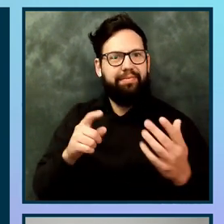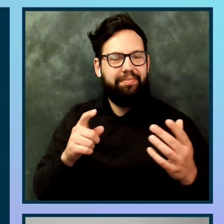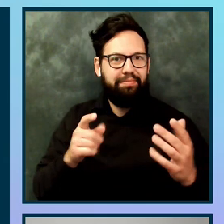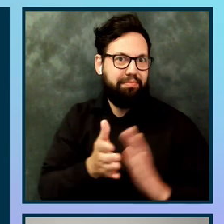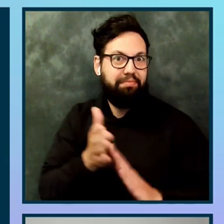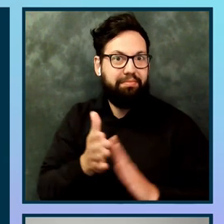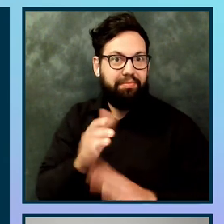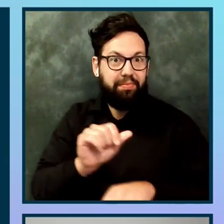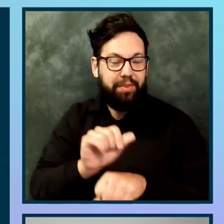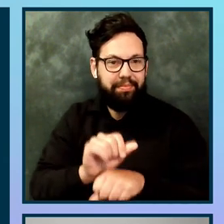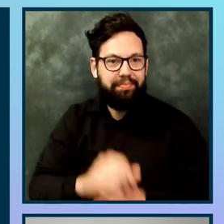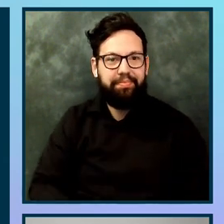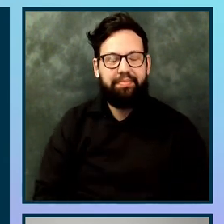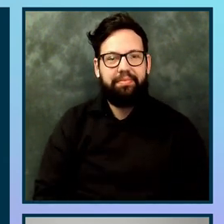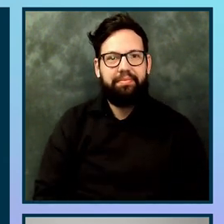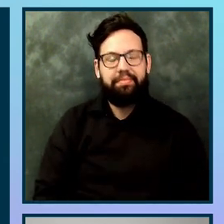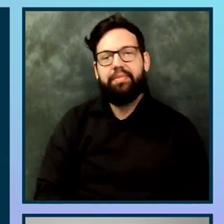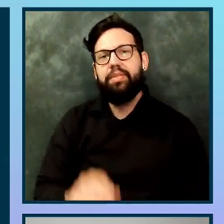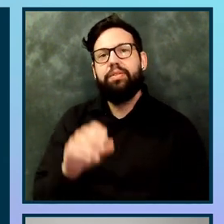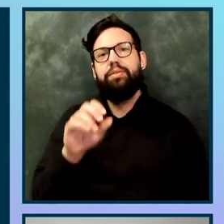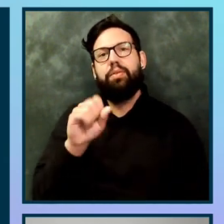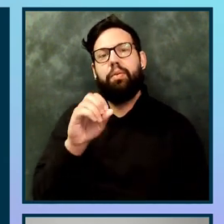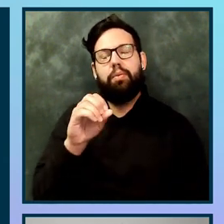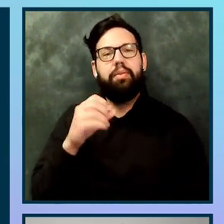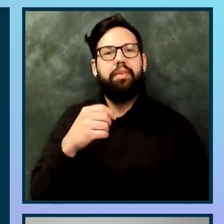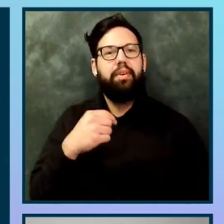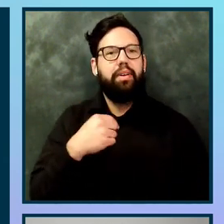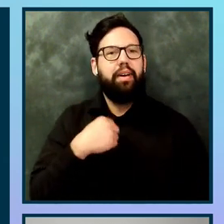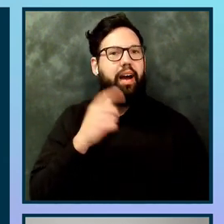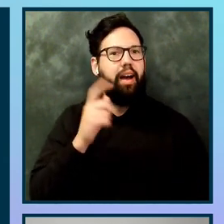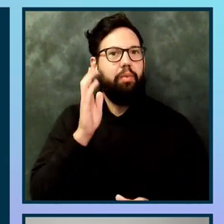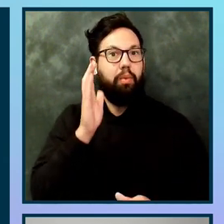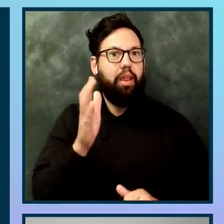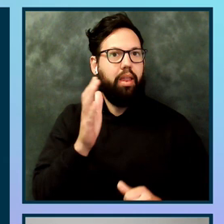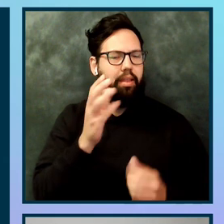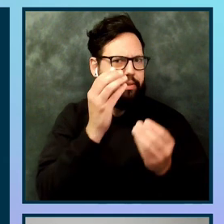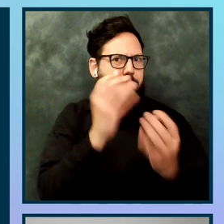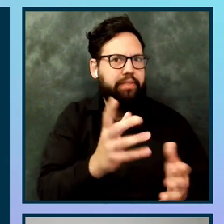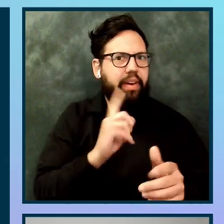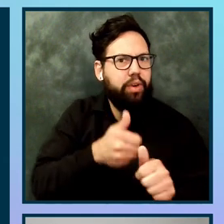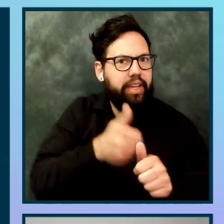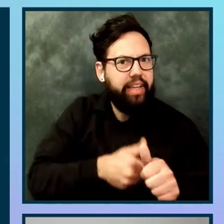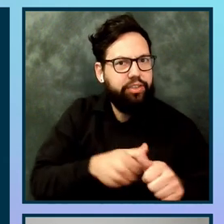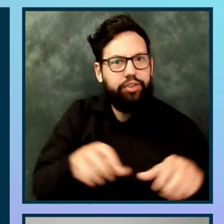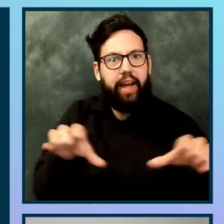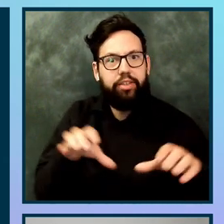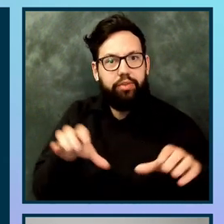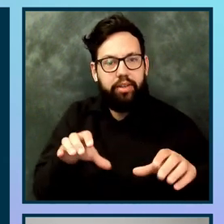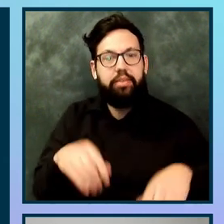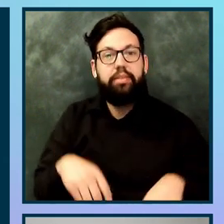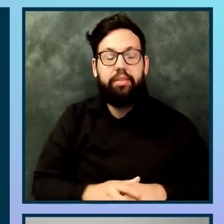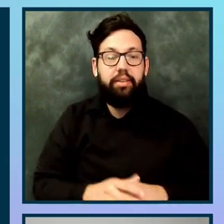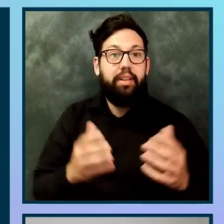specify in each GitHub Action that I want the workflow, the